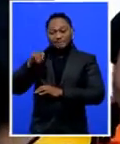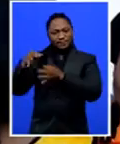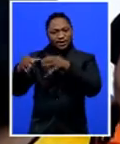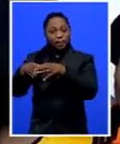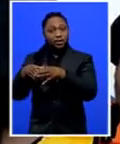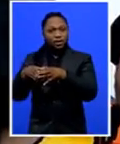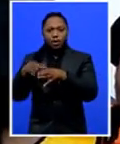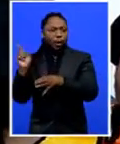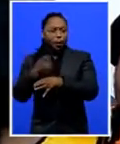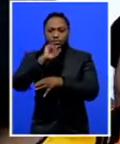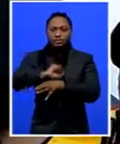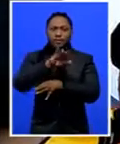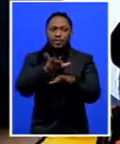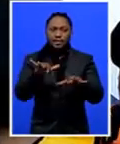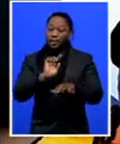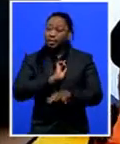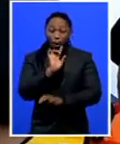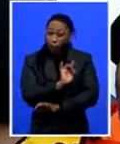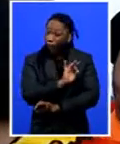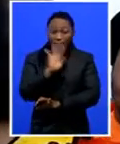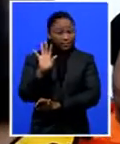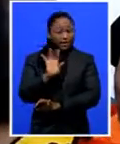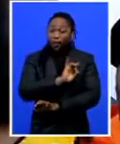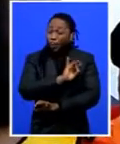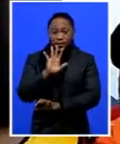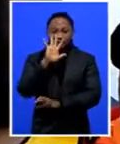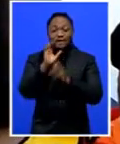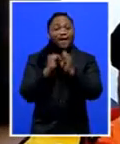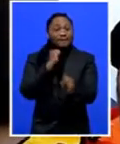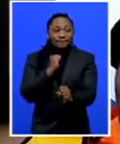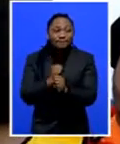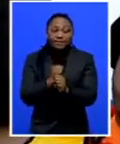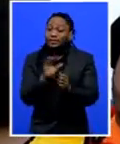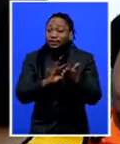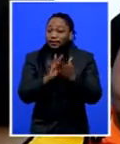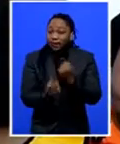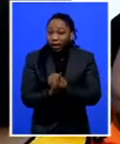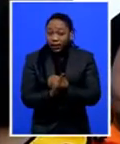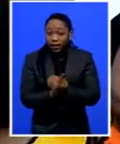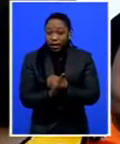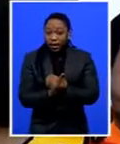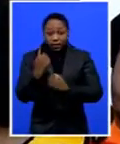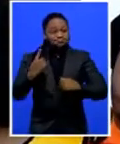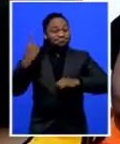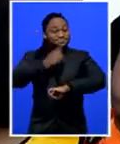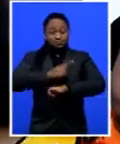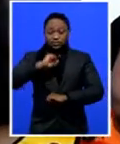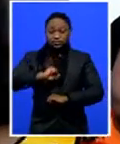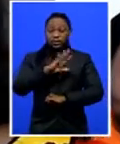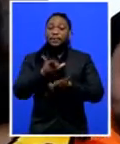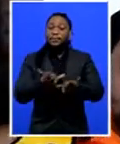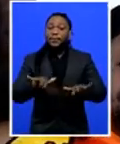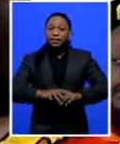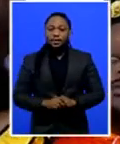because this day comes only once in five years. And it is the day where people of South Africa,